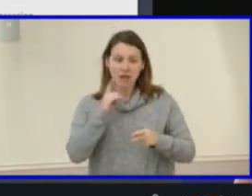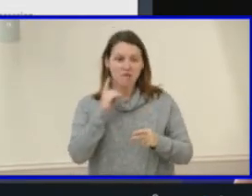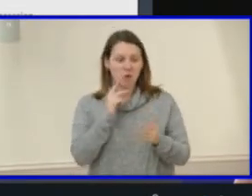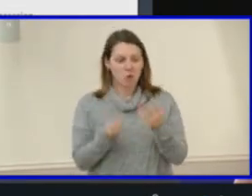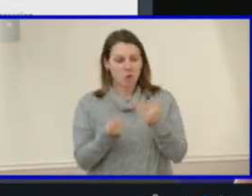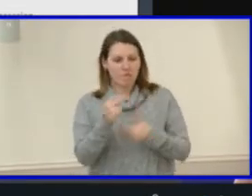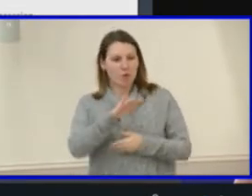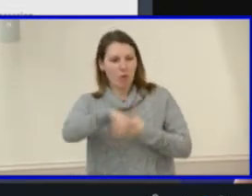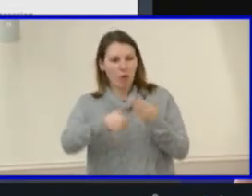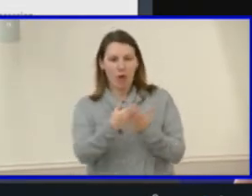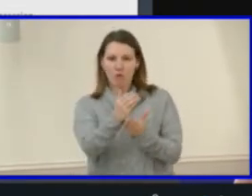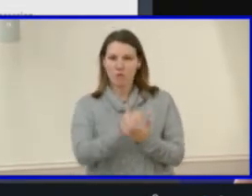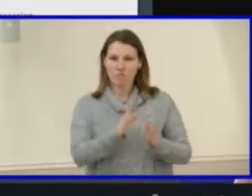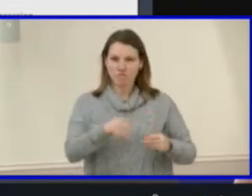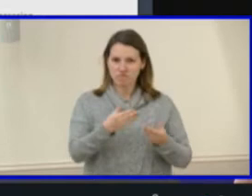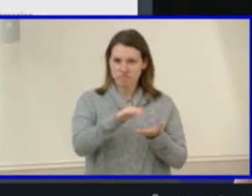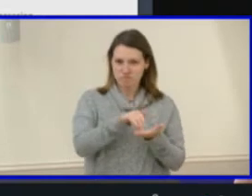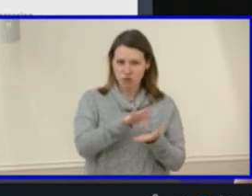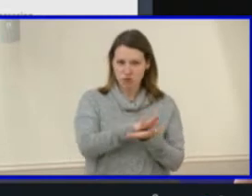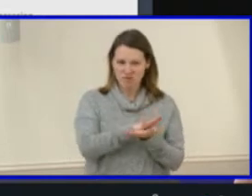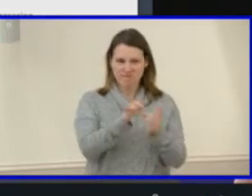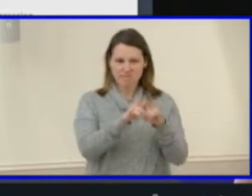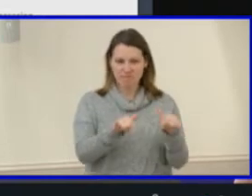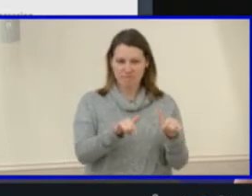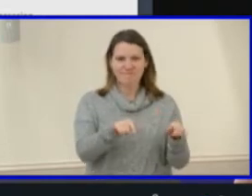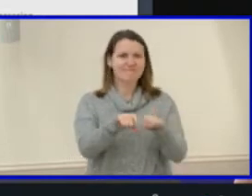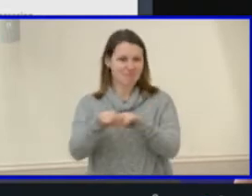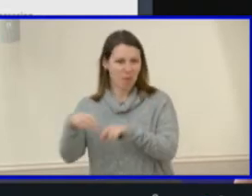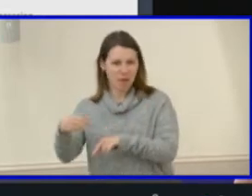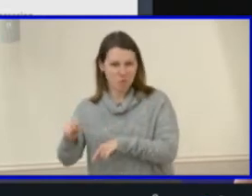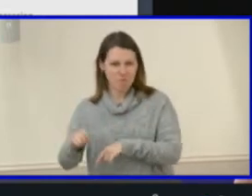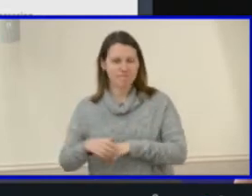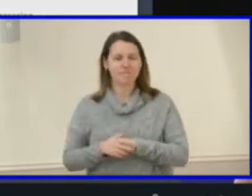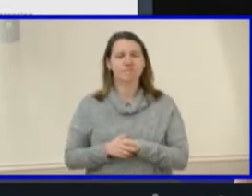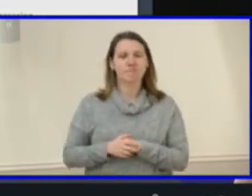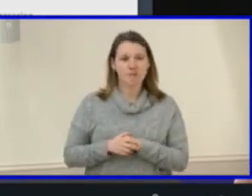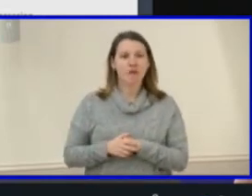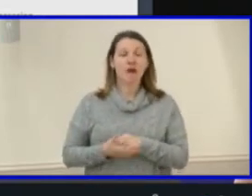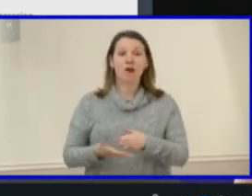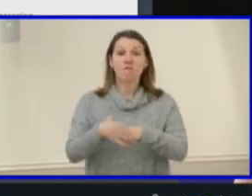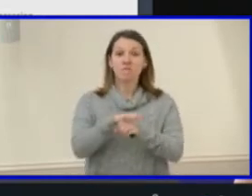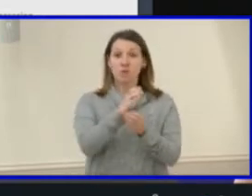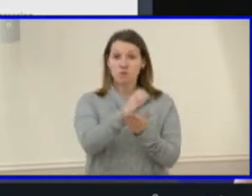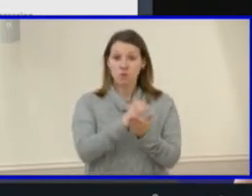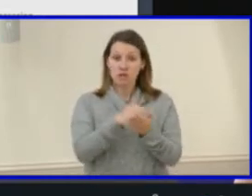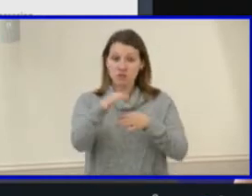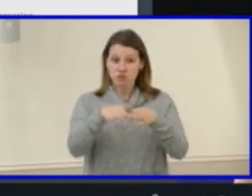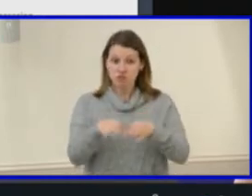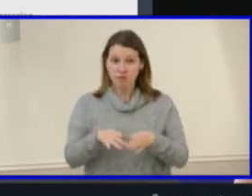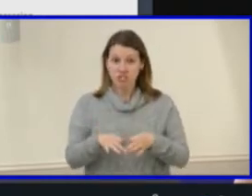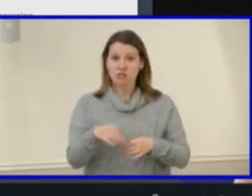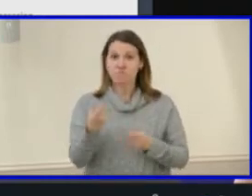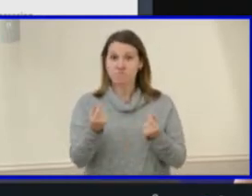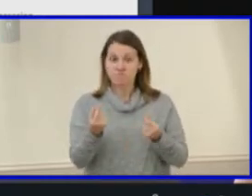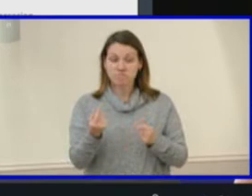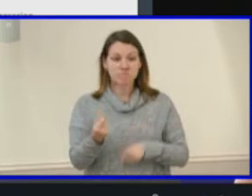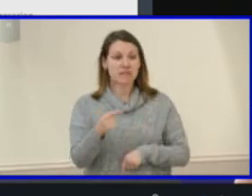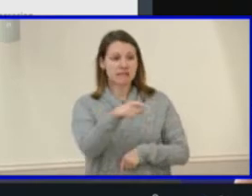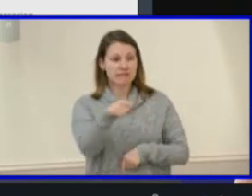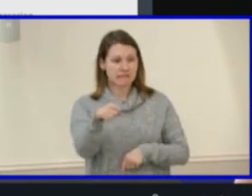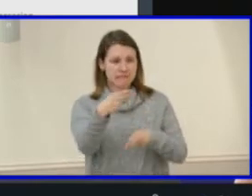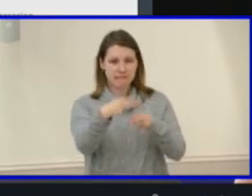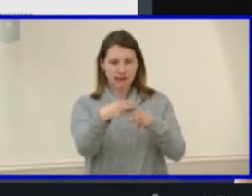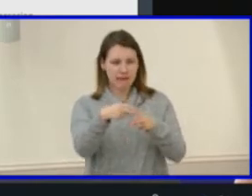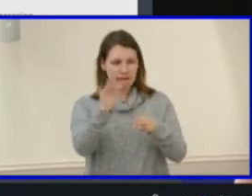one time. The same is true for all courses offered for high school credit. A full course description is available by clicking on the specific course title